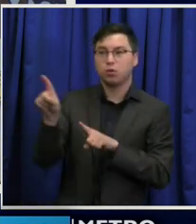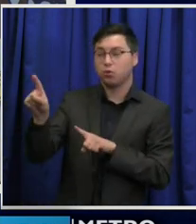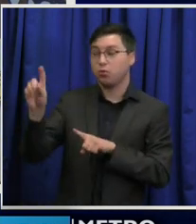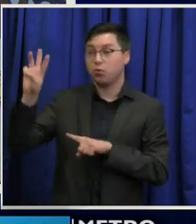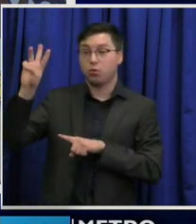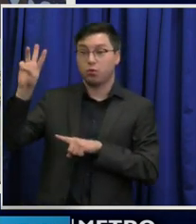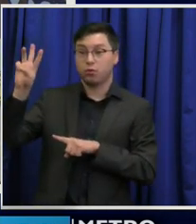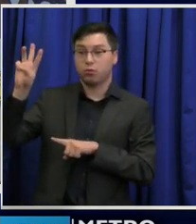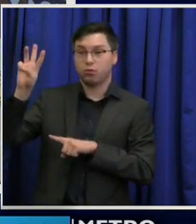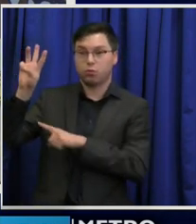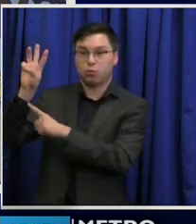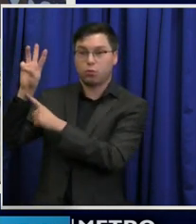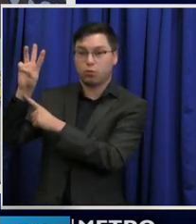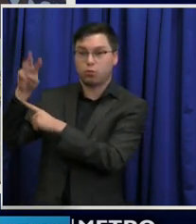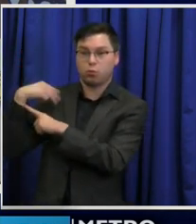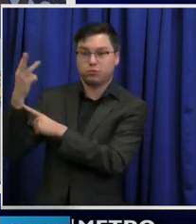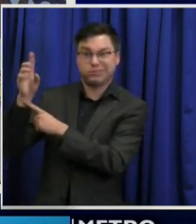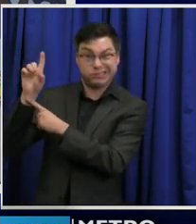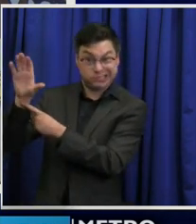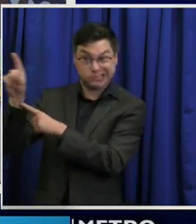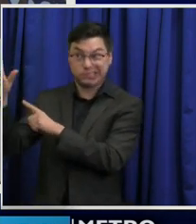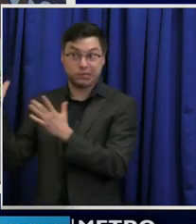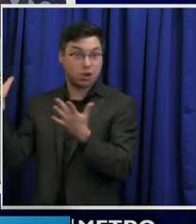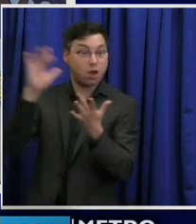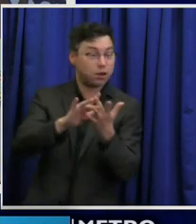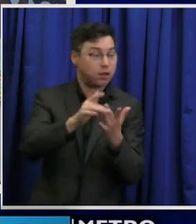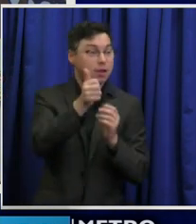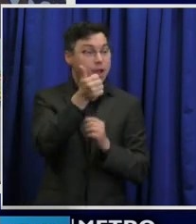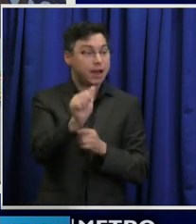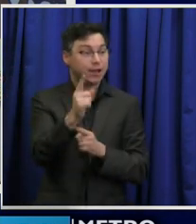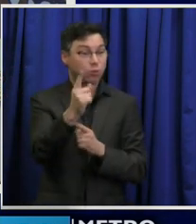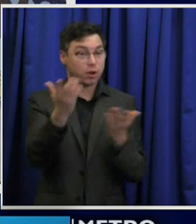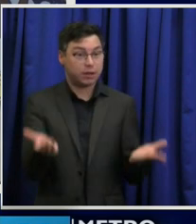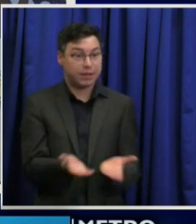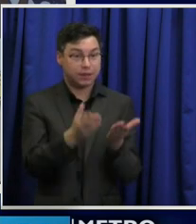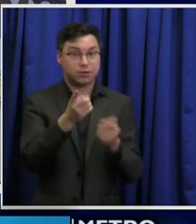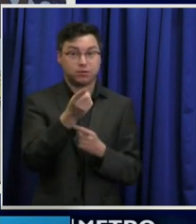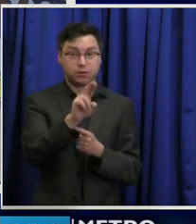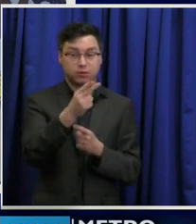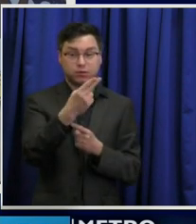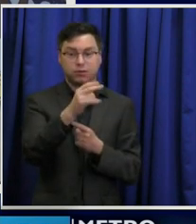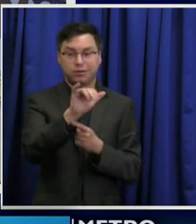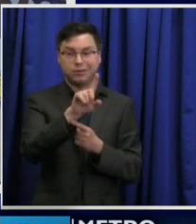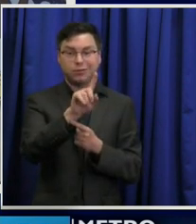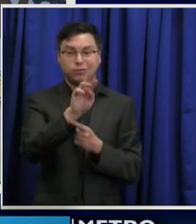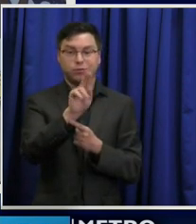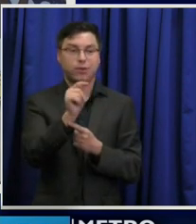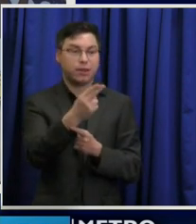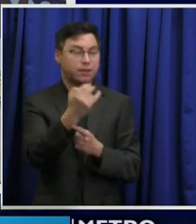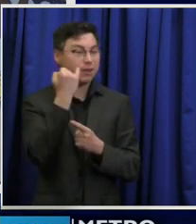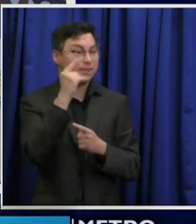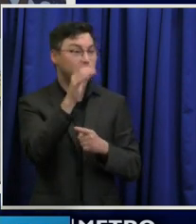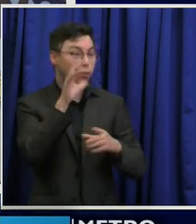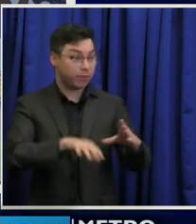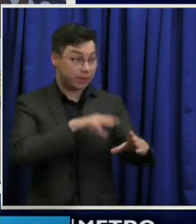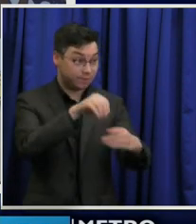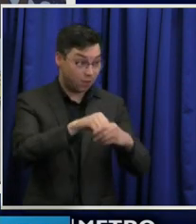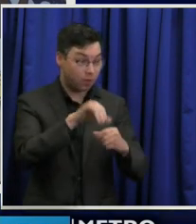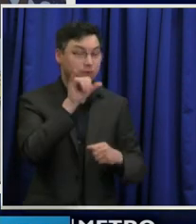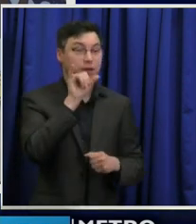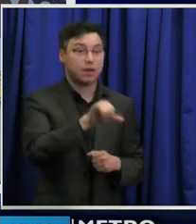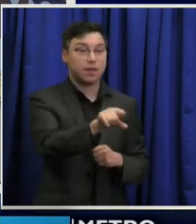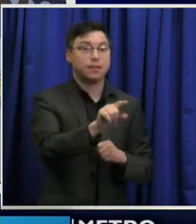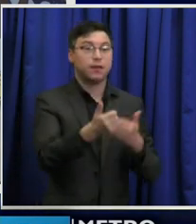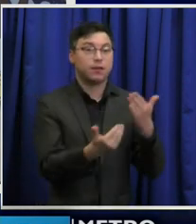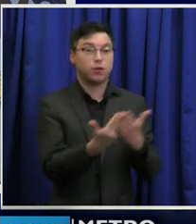does he have, is he expecting to have any role in the new administration? Thank you. So, the first question is,